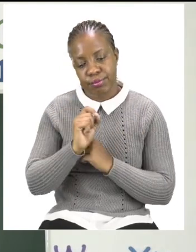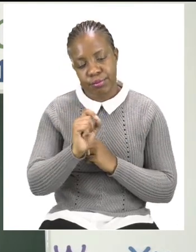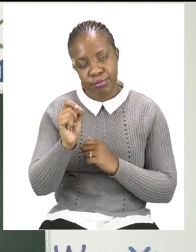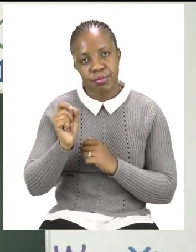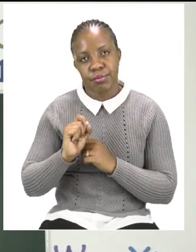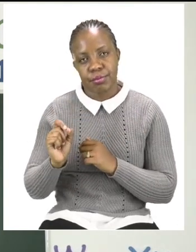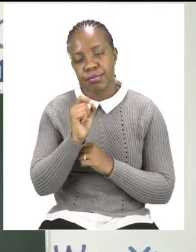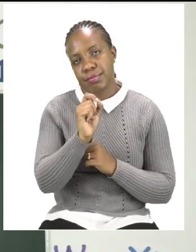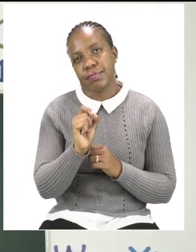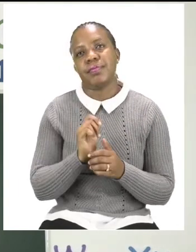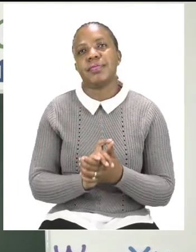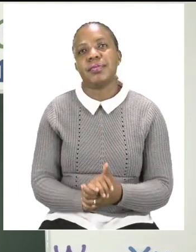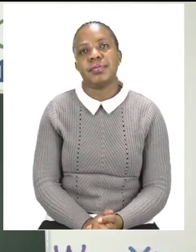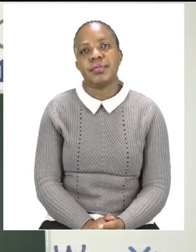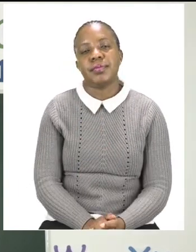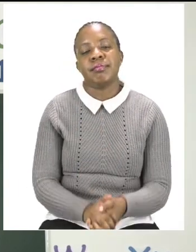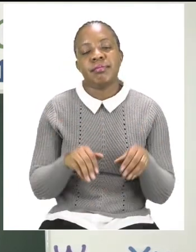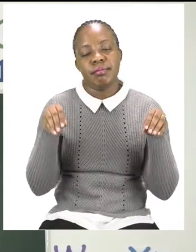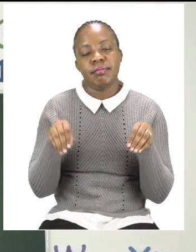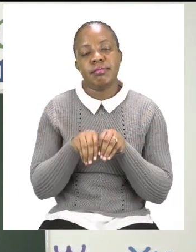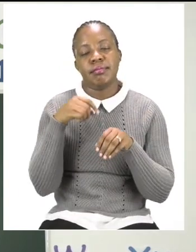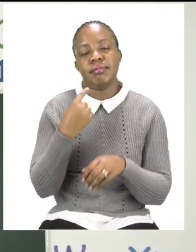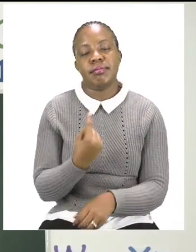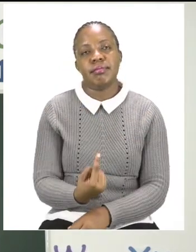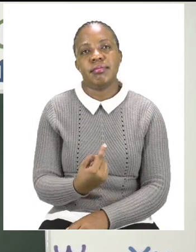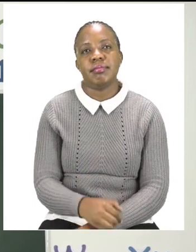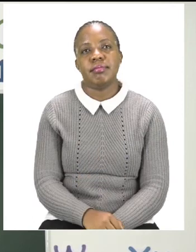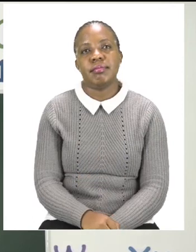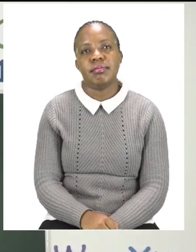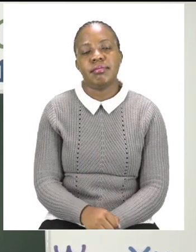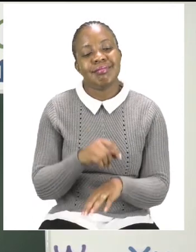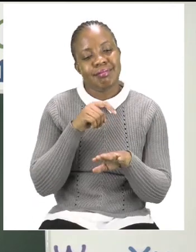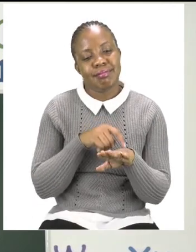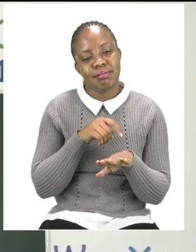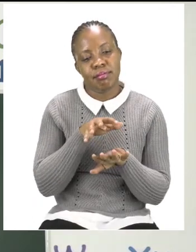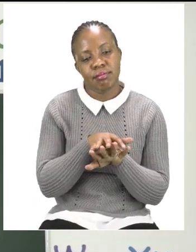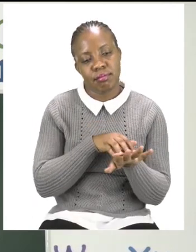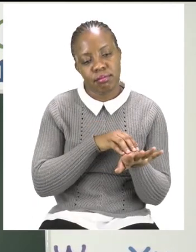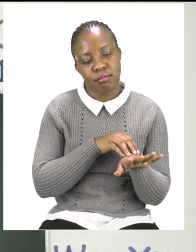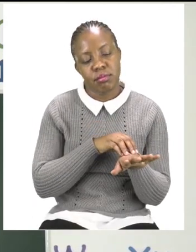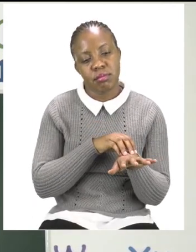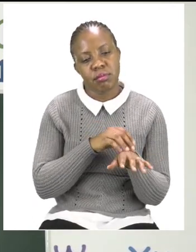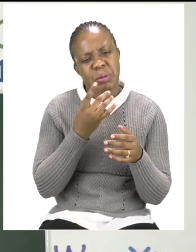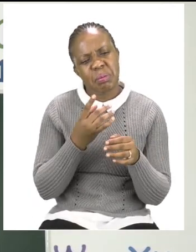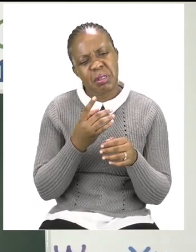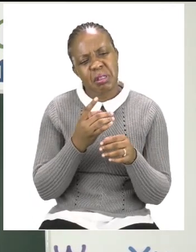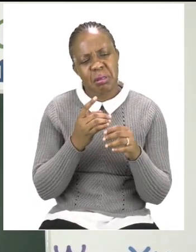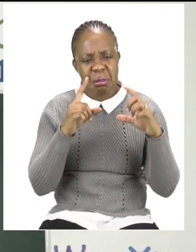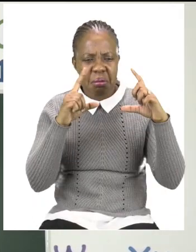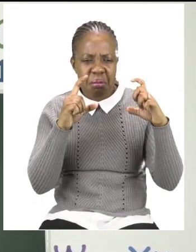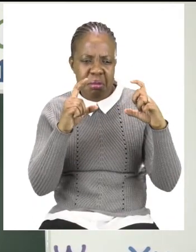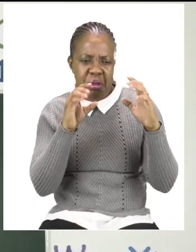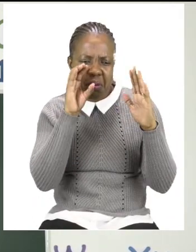you can do the rest by yourselves. Please take your time. And if you're not sure what the picture is showing you,